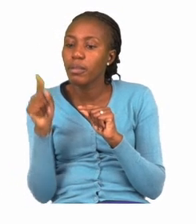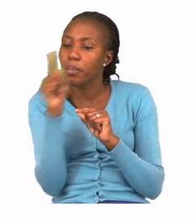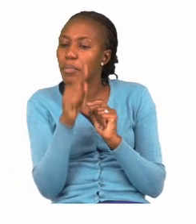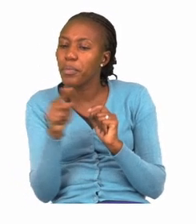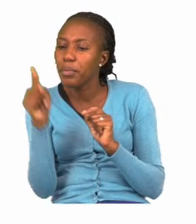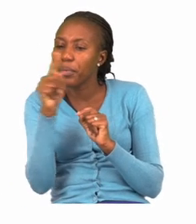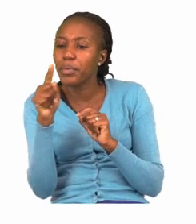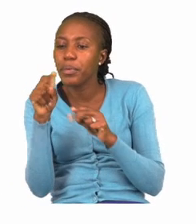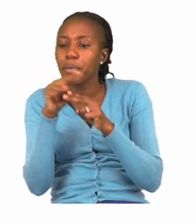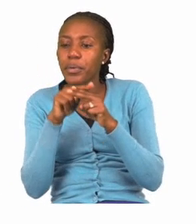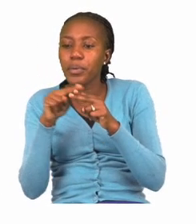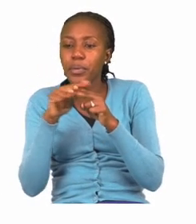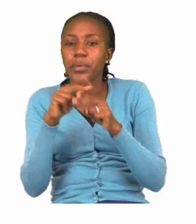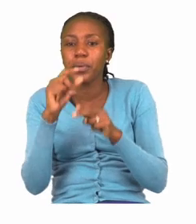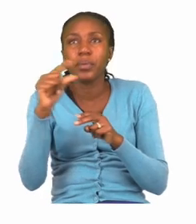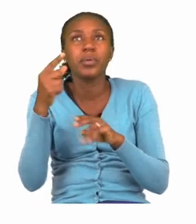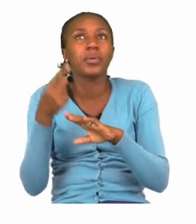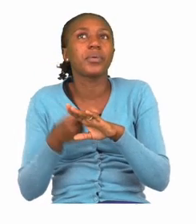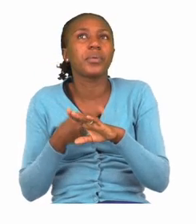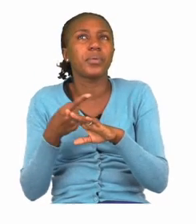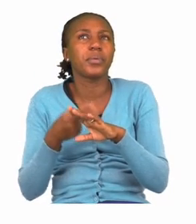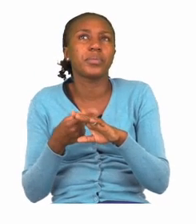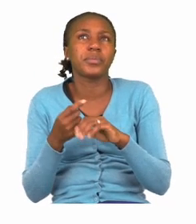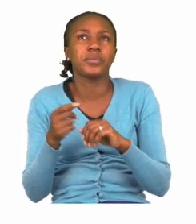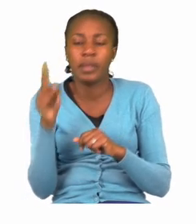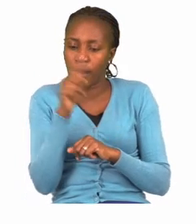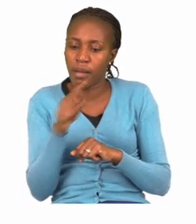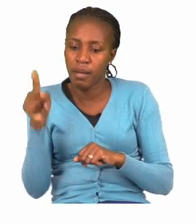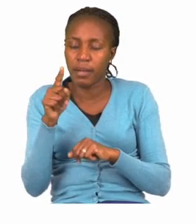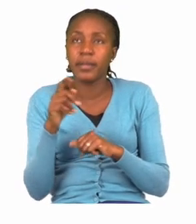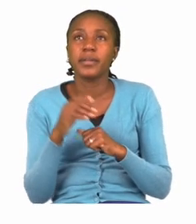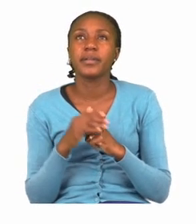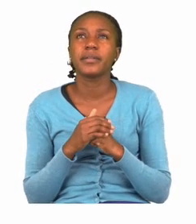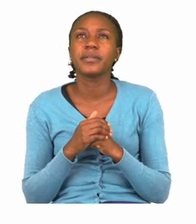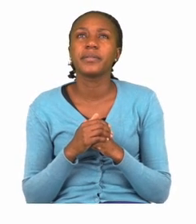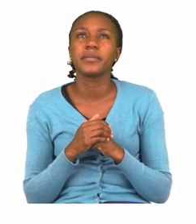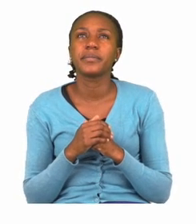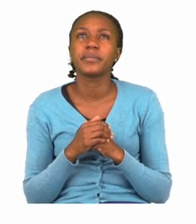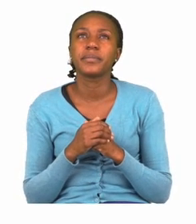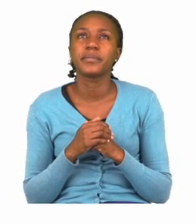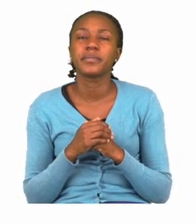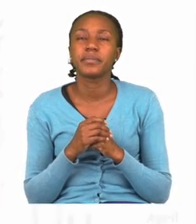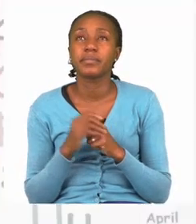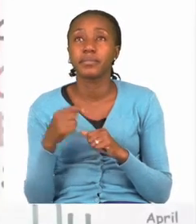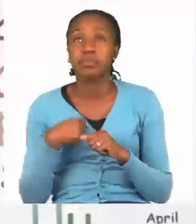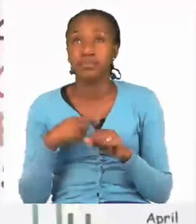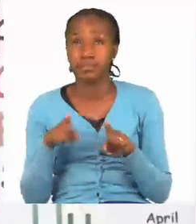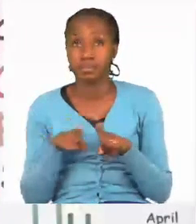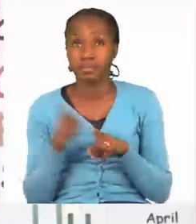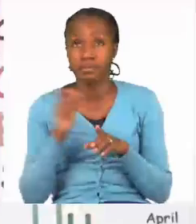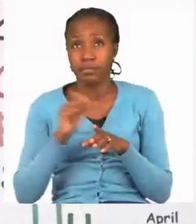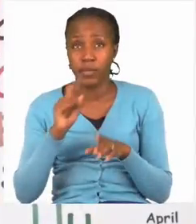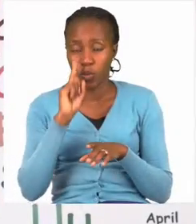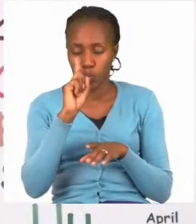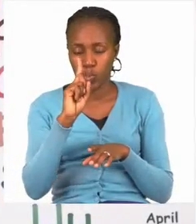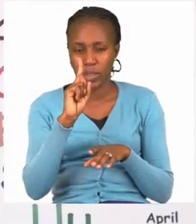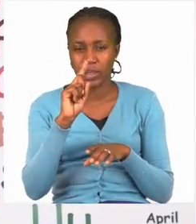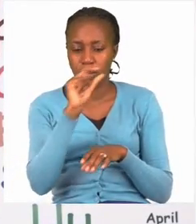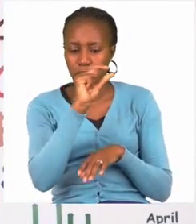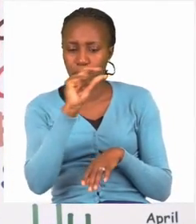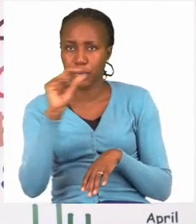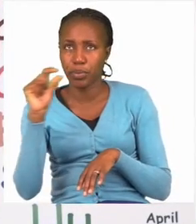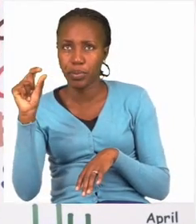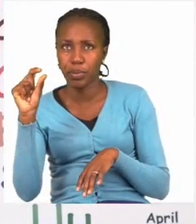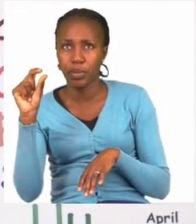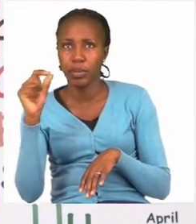circle the sight words again. Now once again, I wrote one sentence on the board and